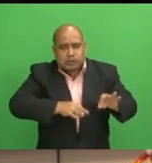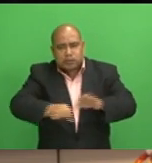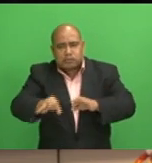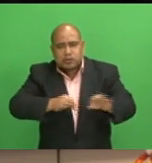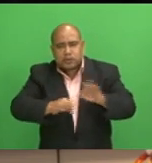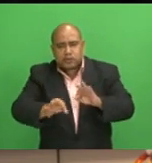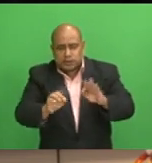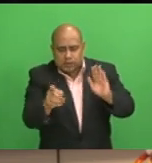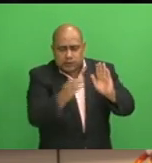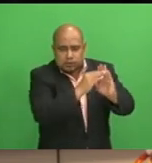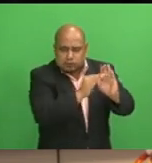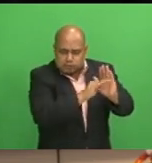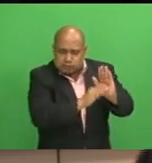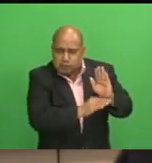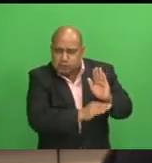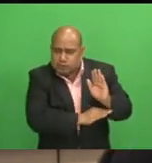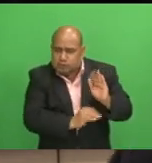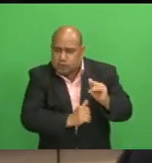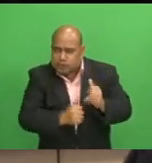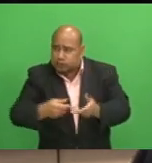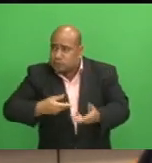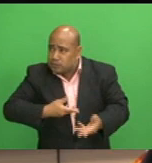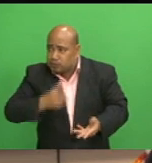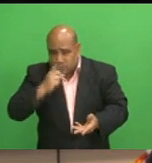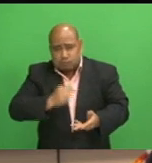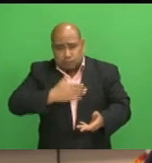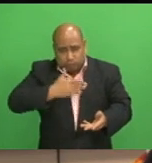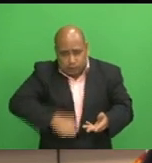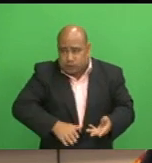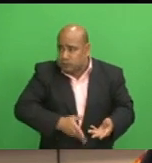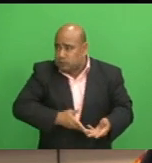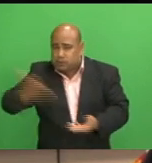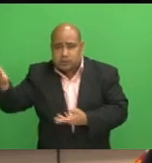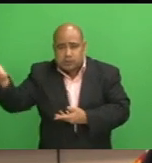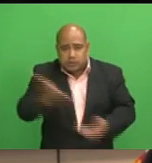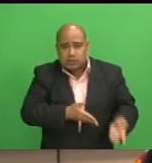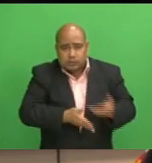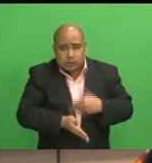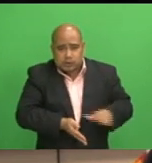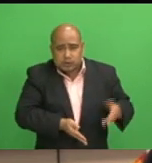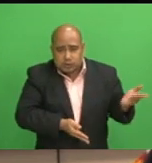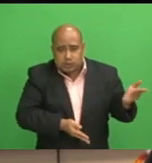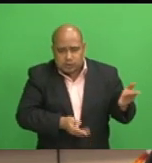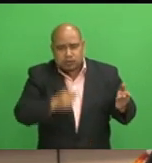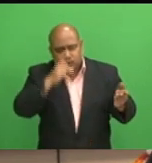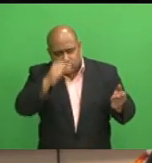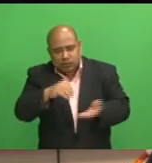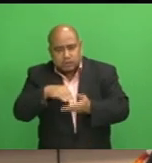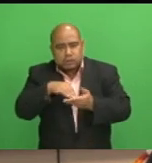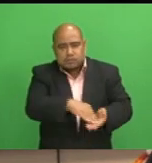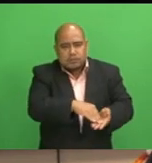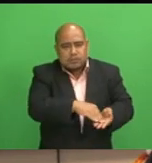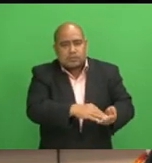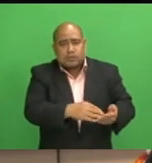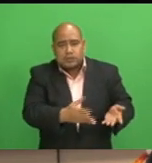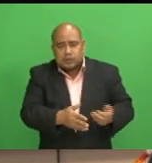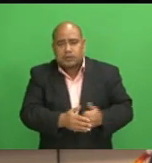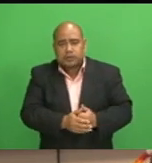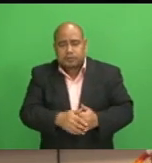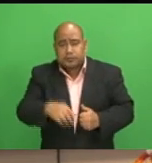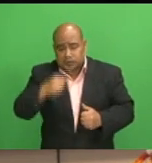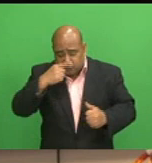demand, and then how we can help producers here scale up